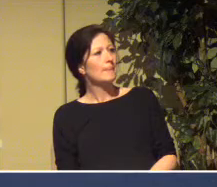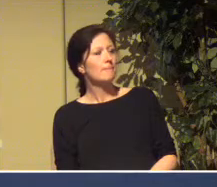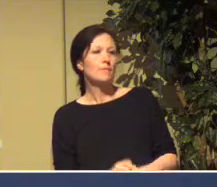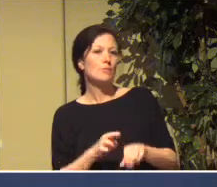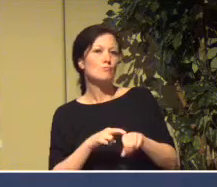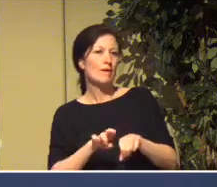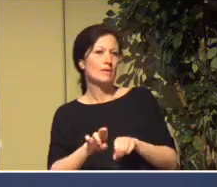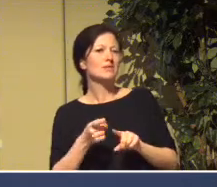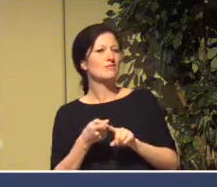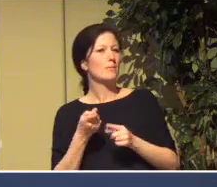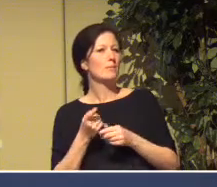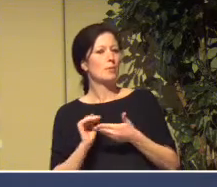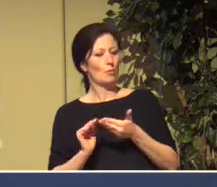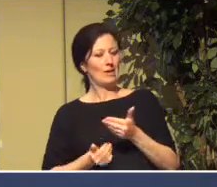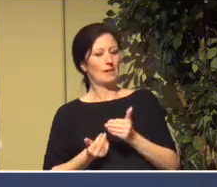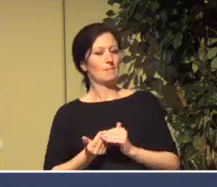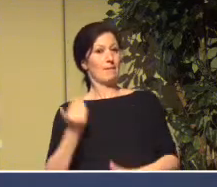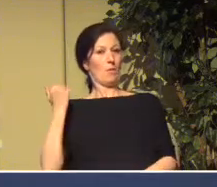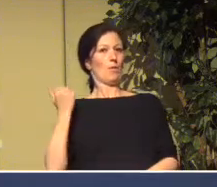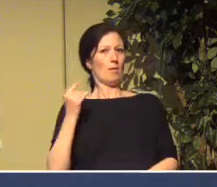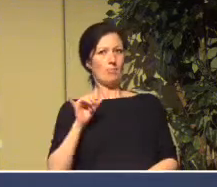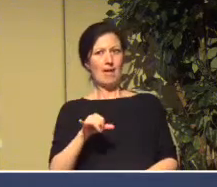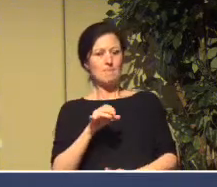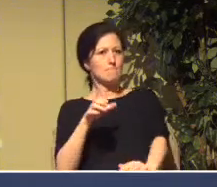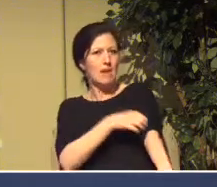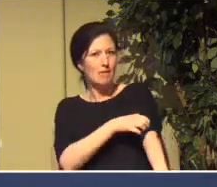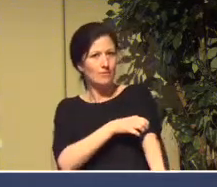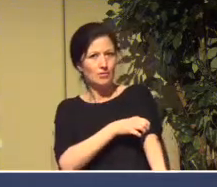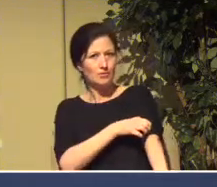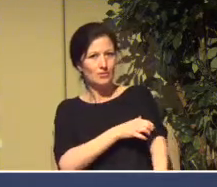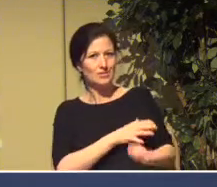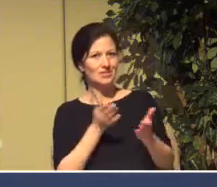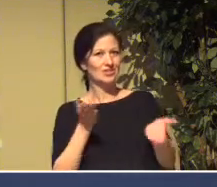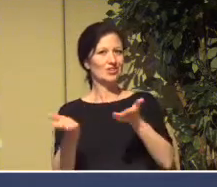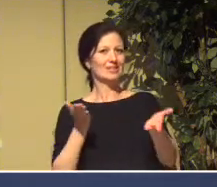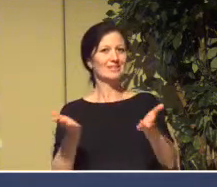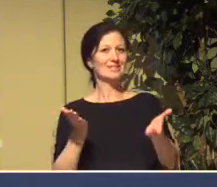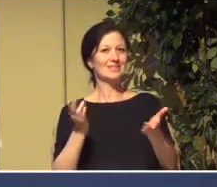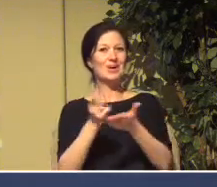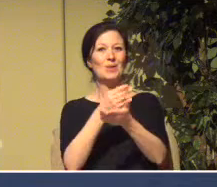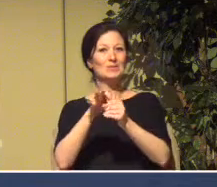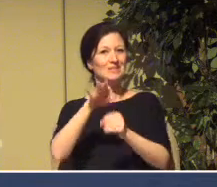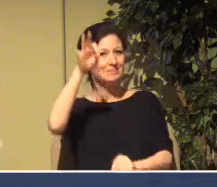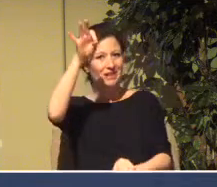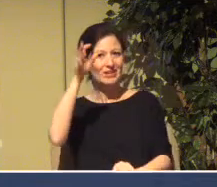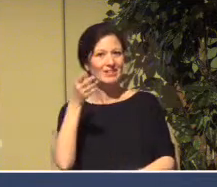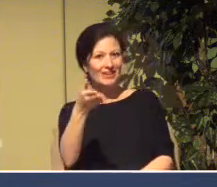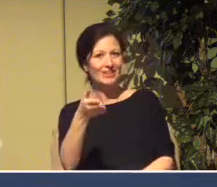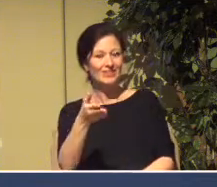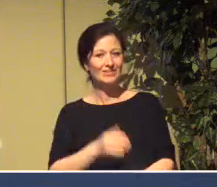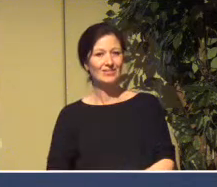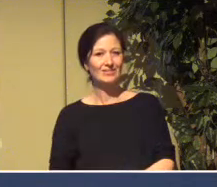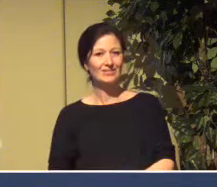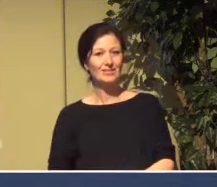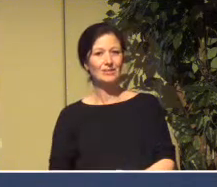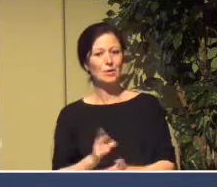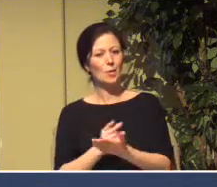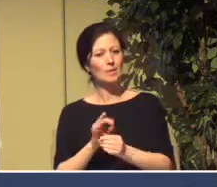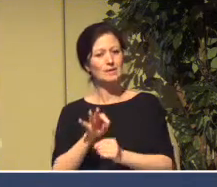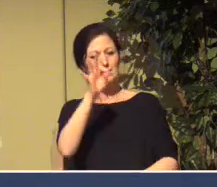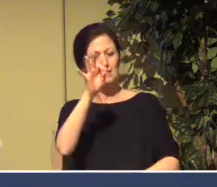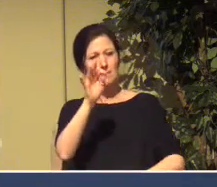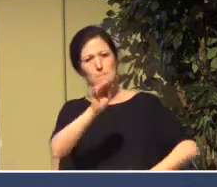the weekend before. He said that was a powerful service. The Holy Spirit was there. He was moving.